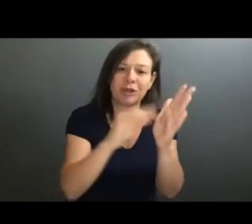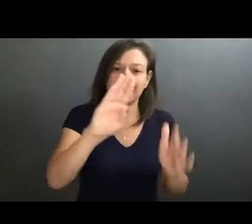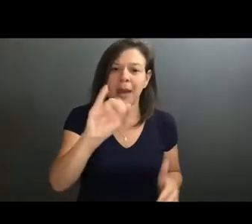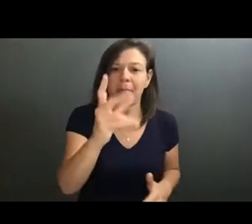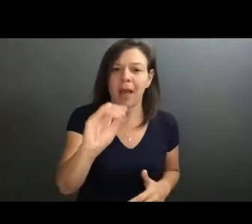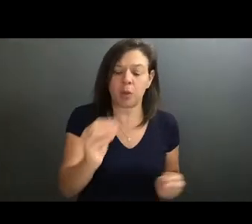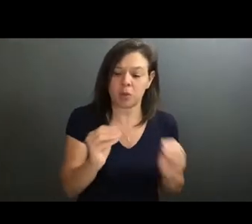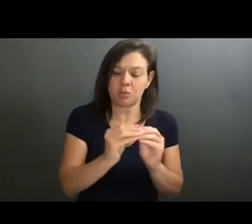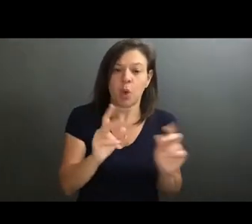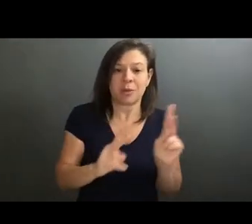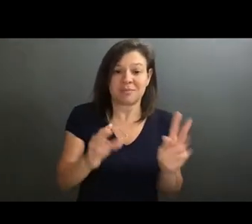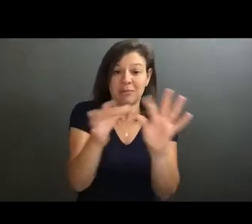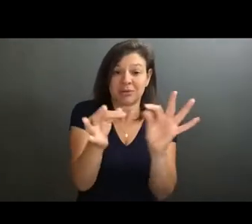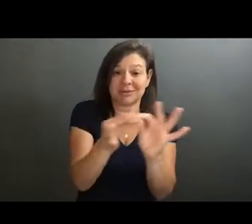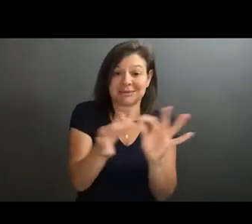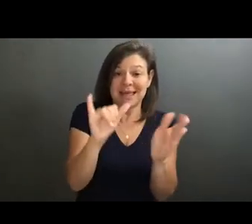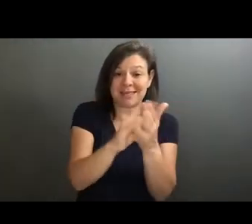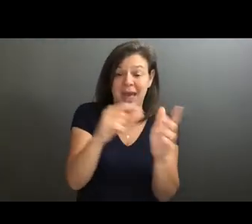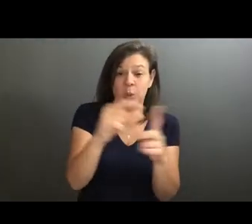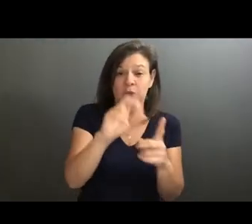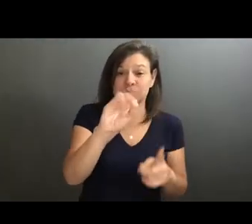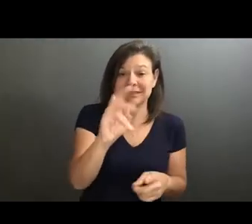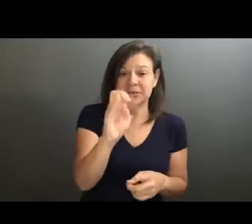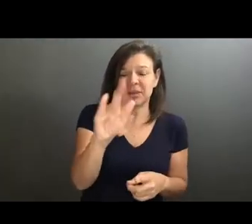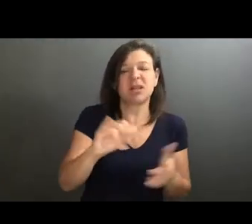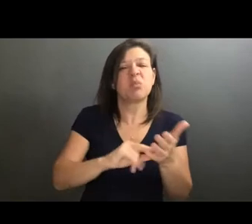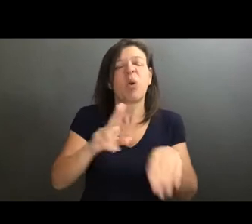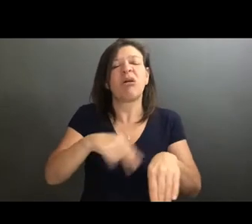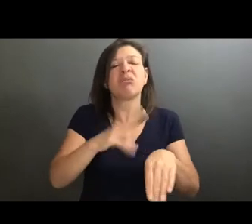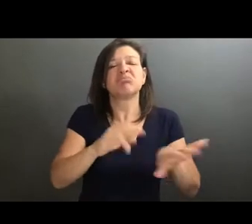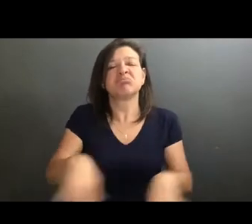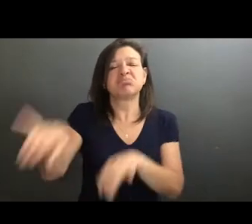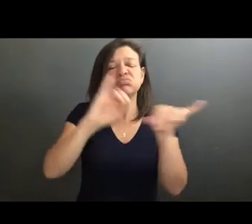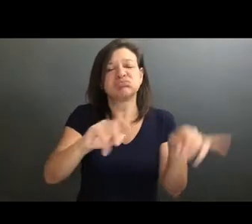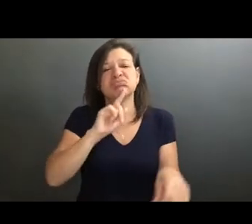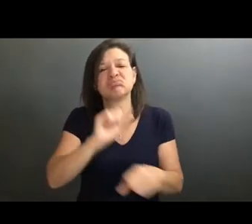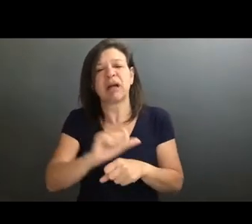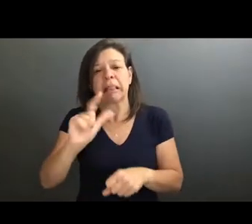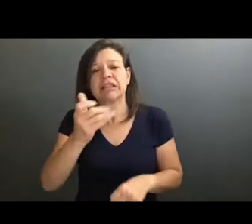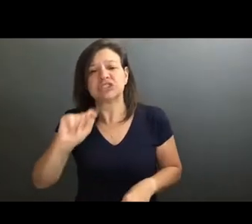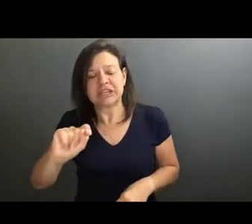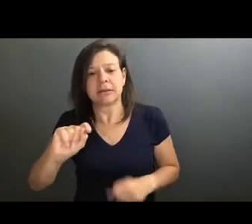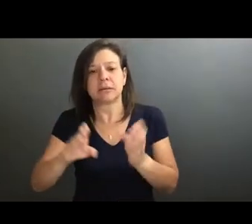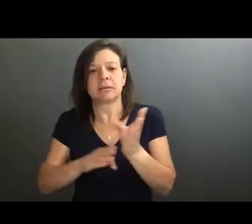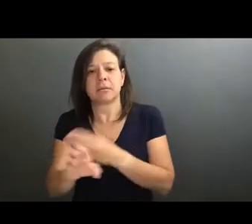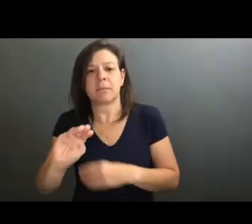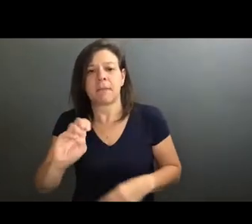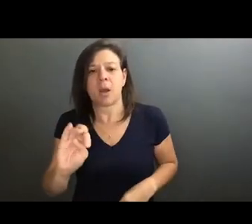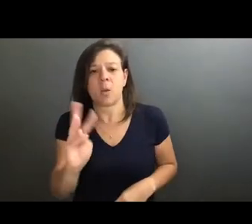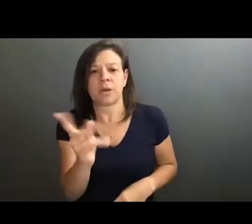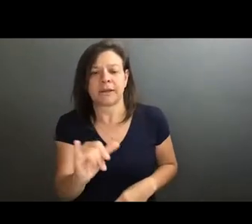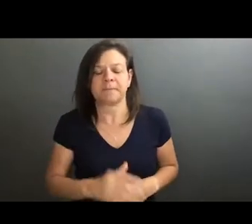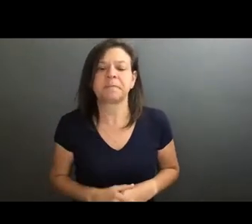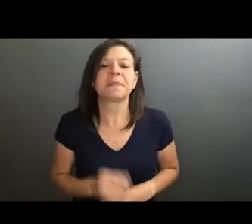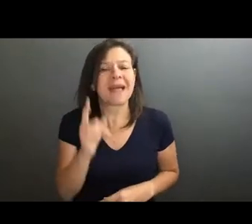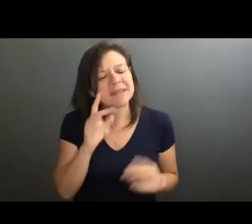I don't want say normalize disability, but just allow it to be really a legitimate minority and identity as it is. I think that's a really